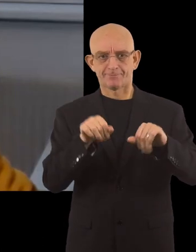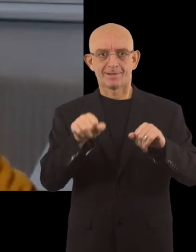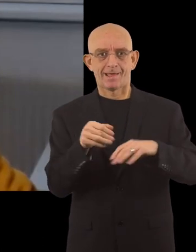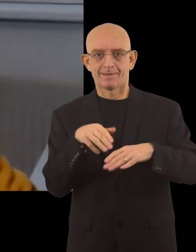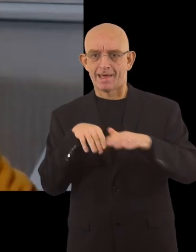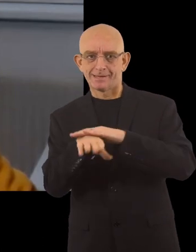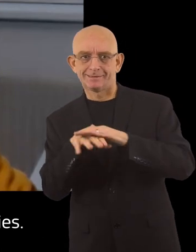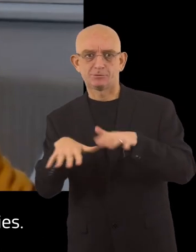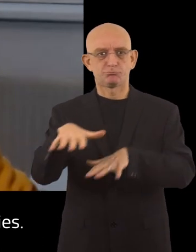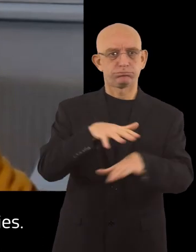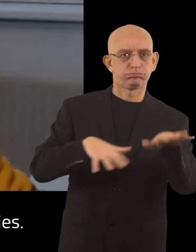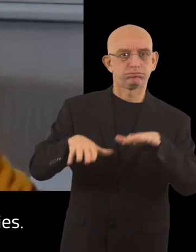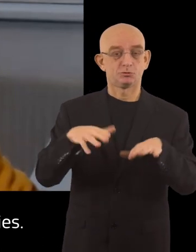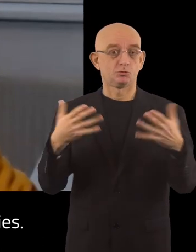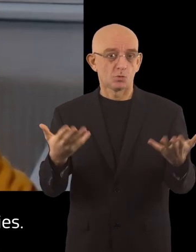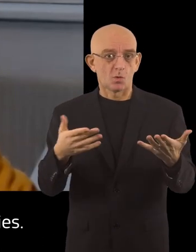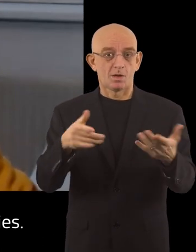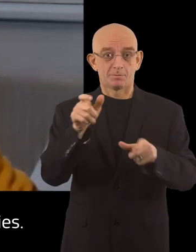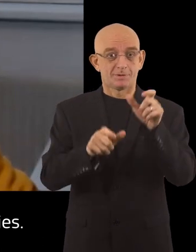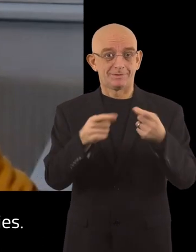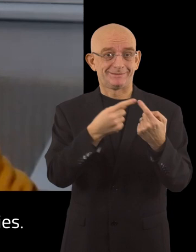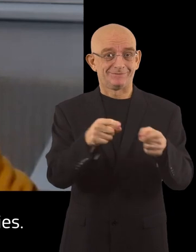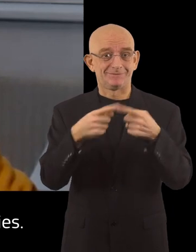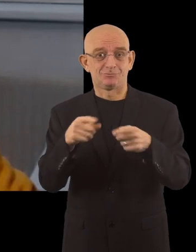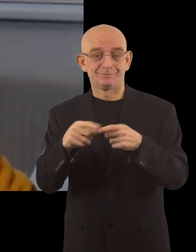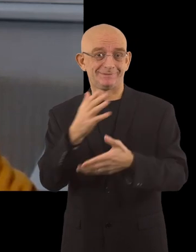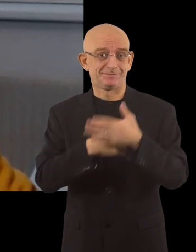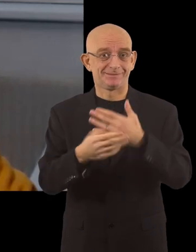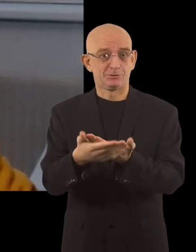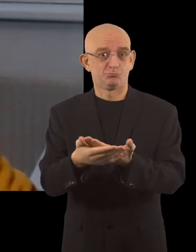physical access to people with different kinds of disabilities.